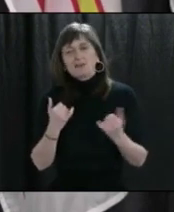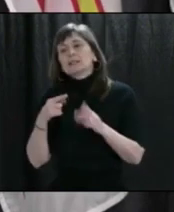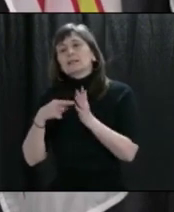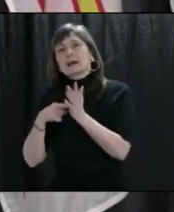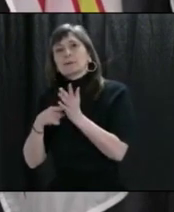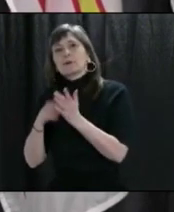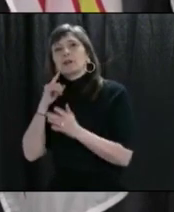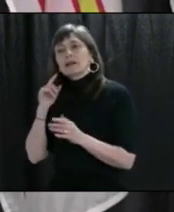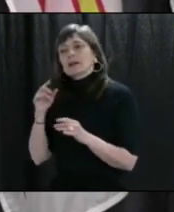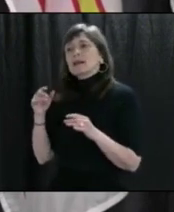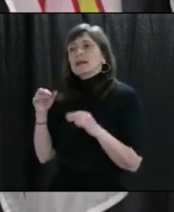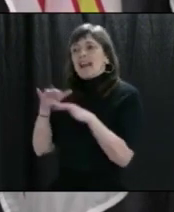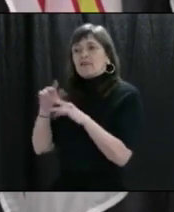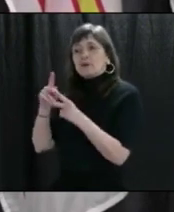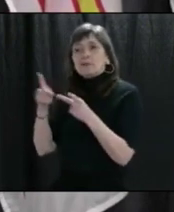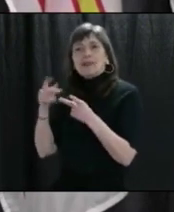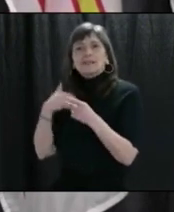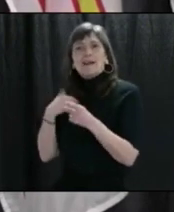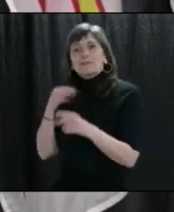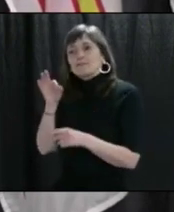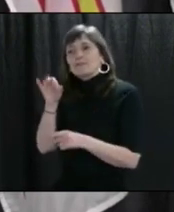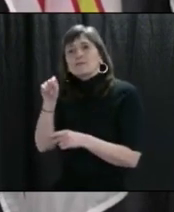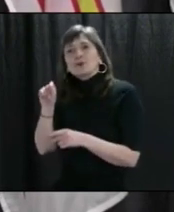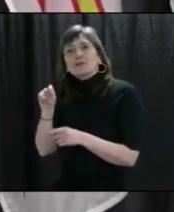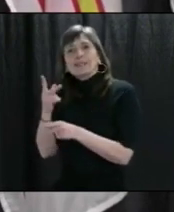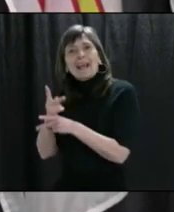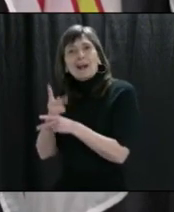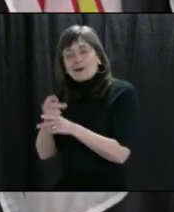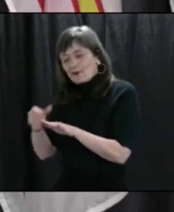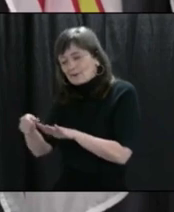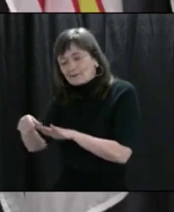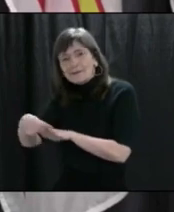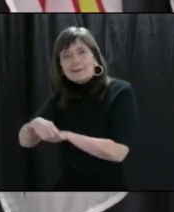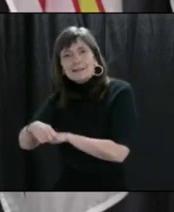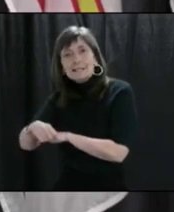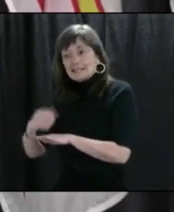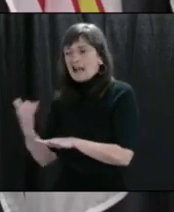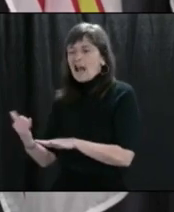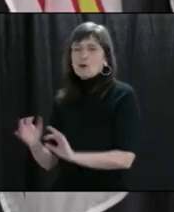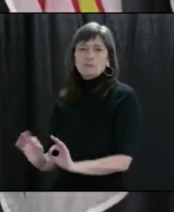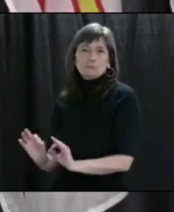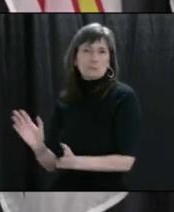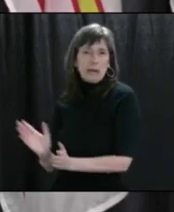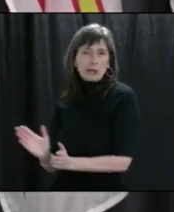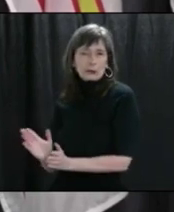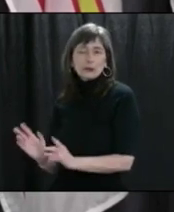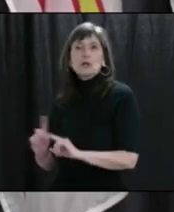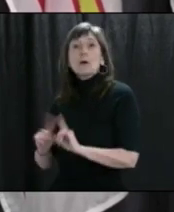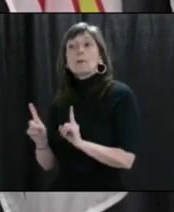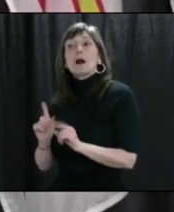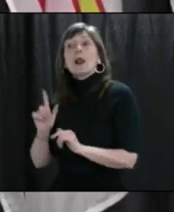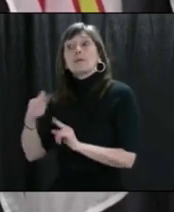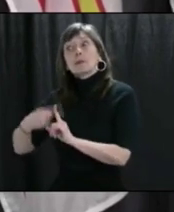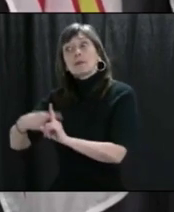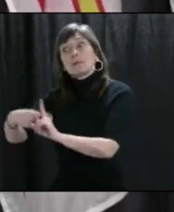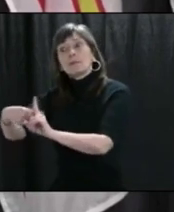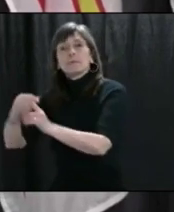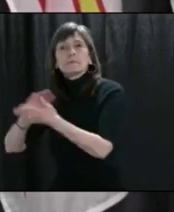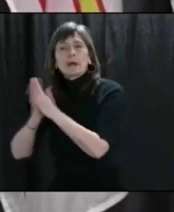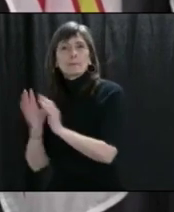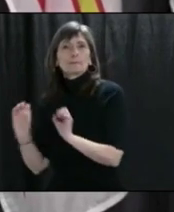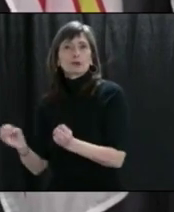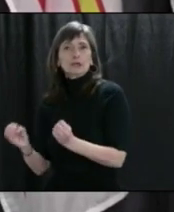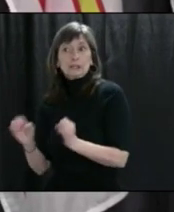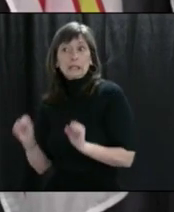to try and be able to deal with some of those, what may seem more minor procedures, but start to become more important and can affect long-term